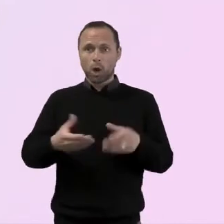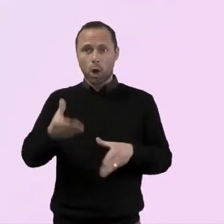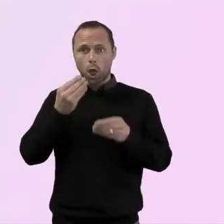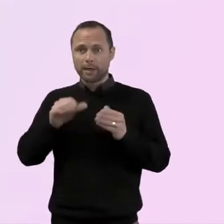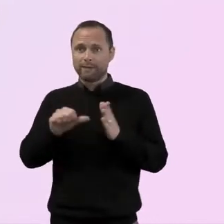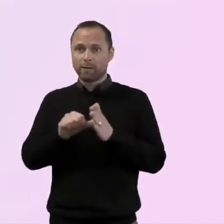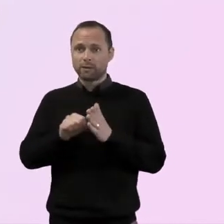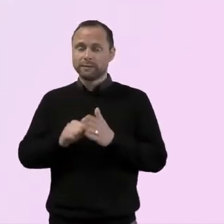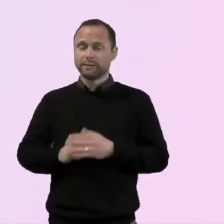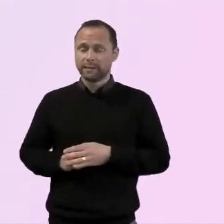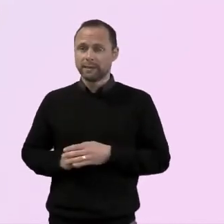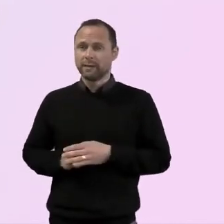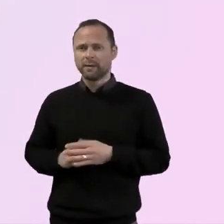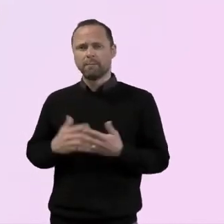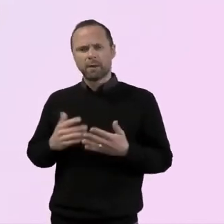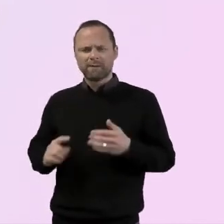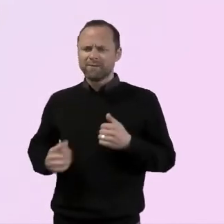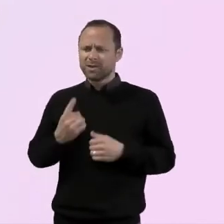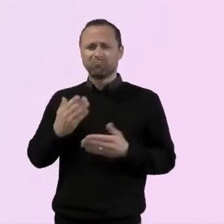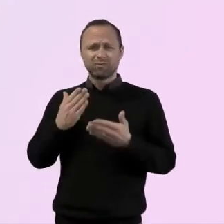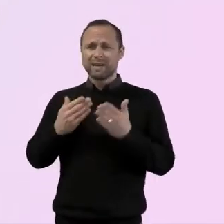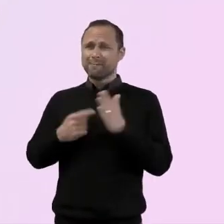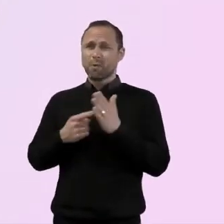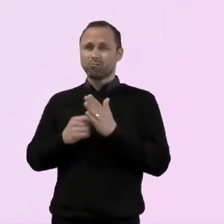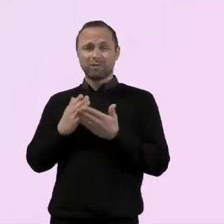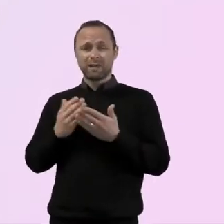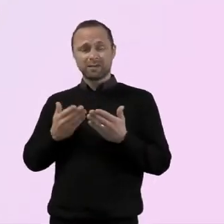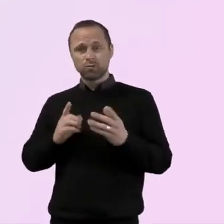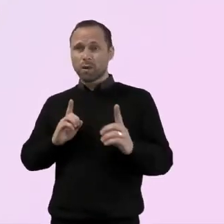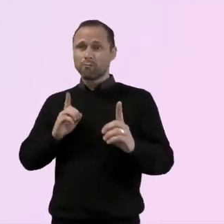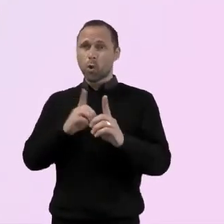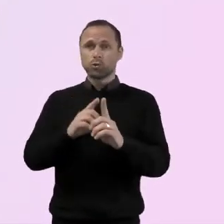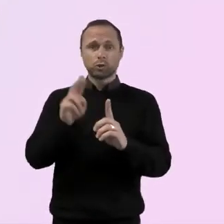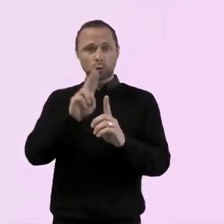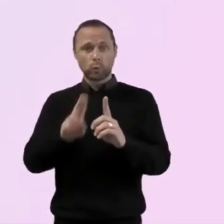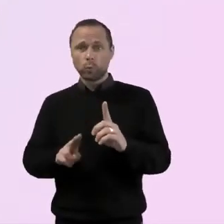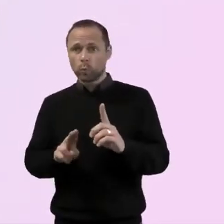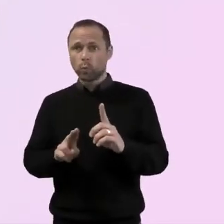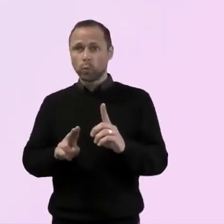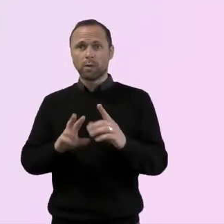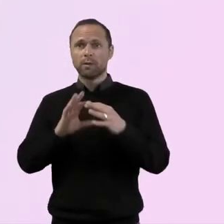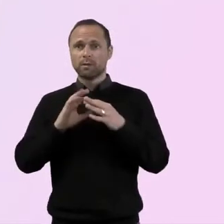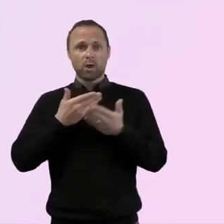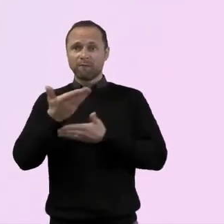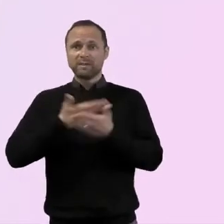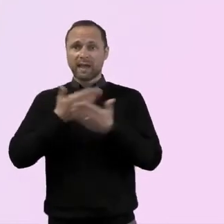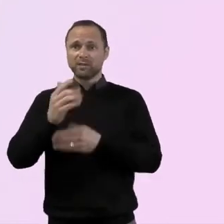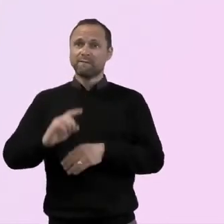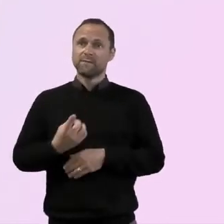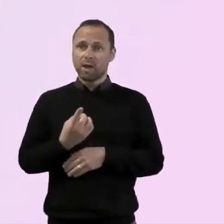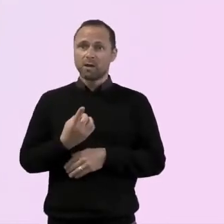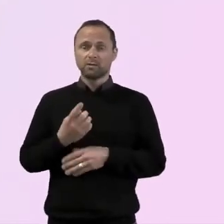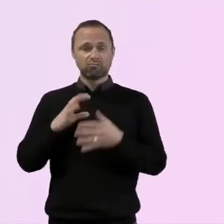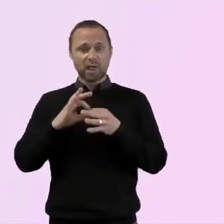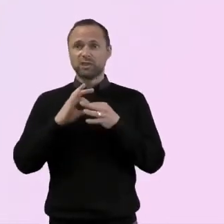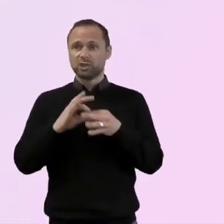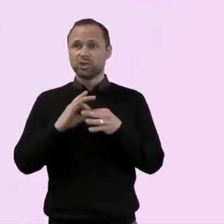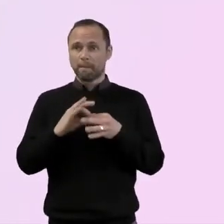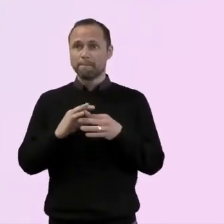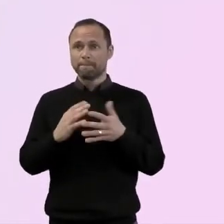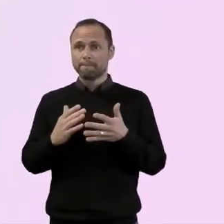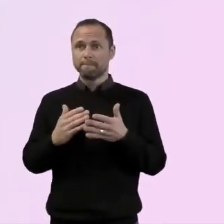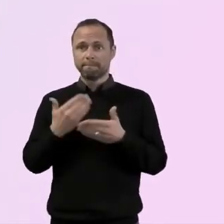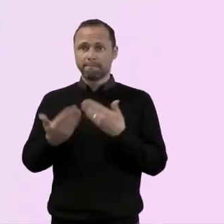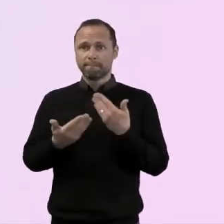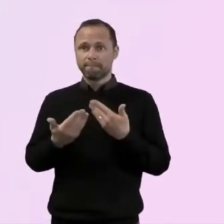think the conversation talking to the school, and if that's the approach you're wanting to take with building the relationship with the school first to